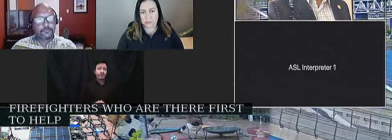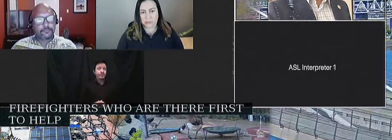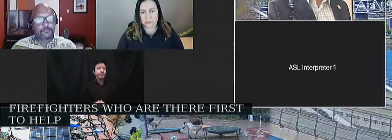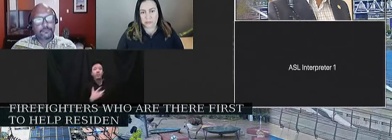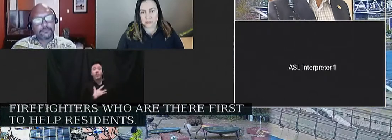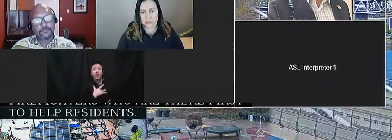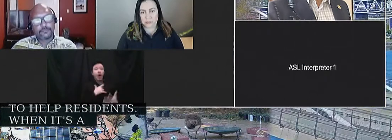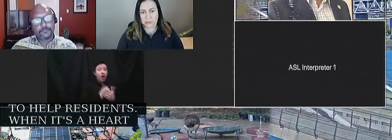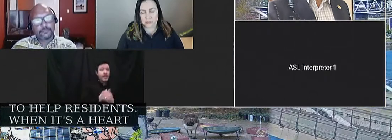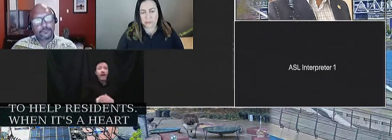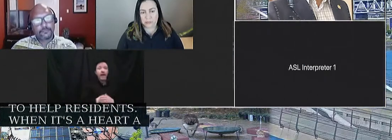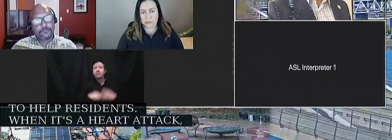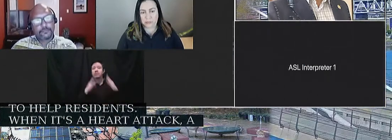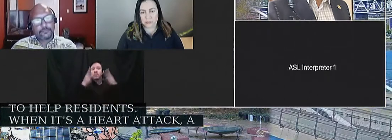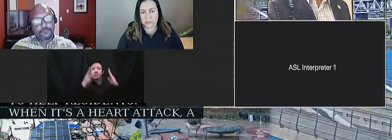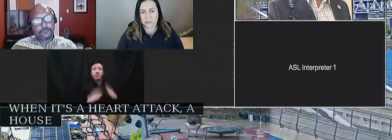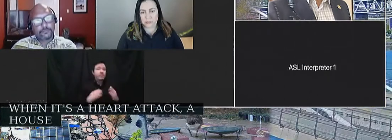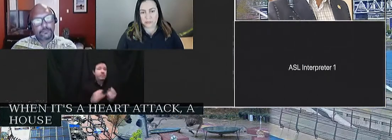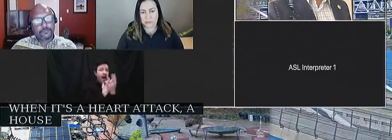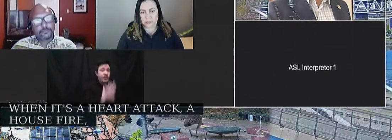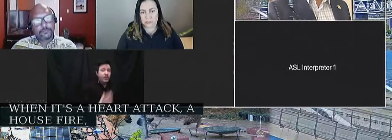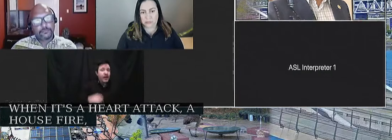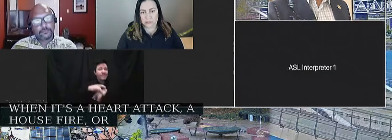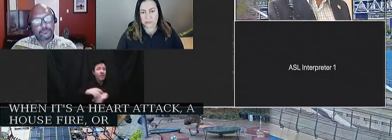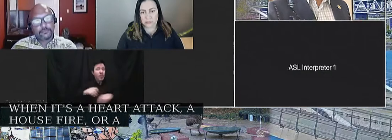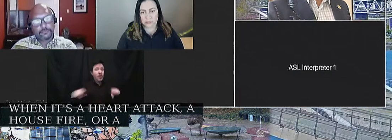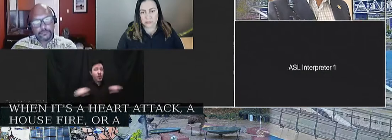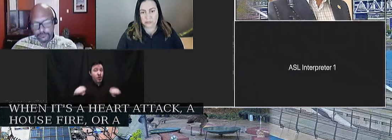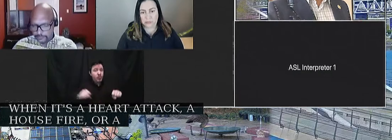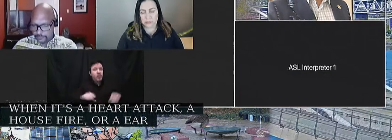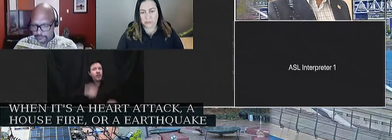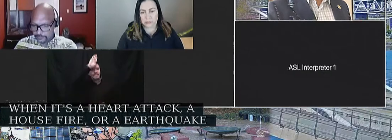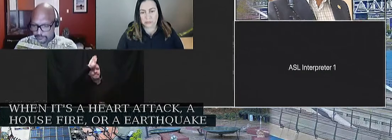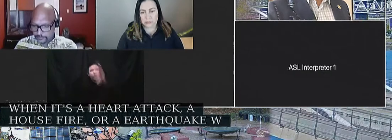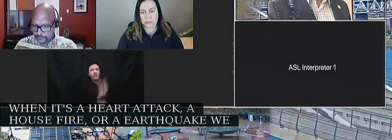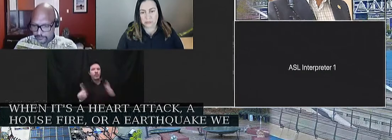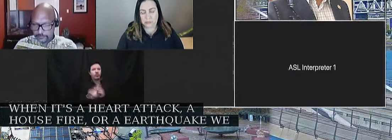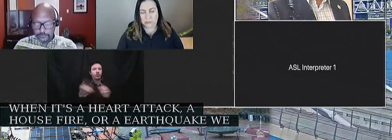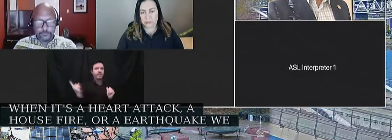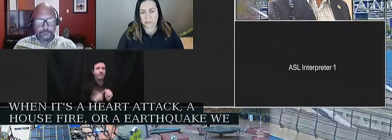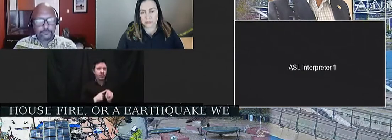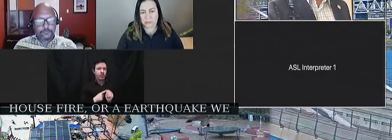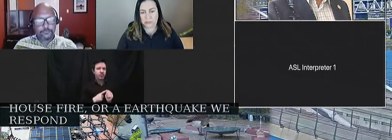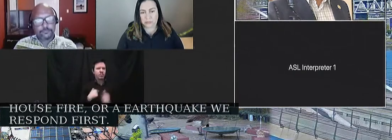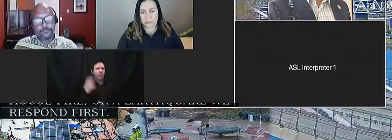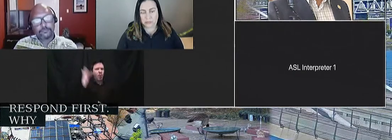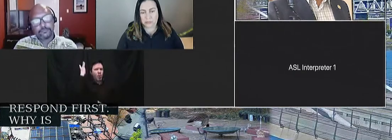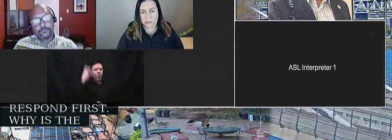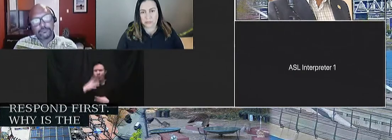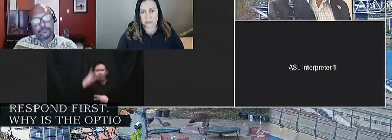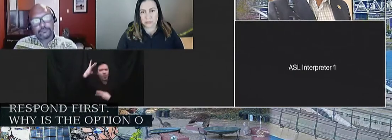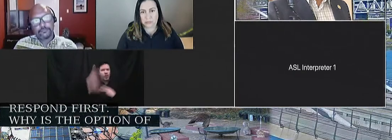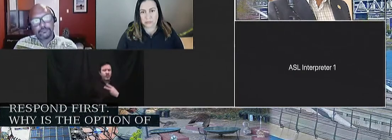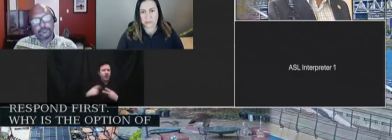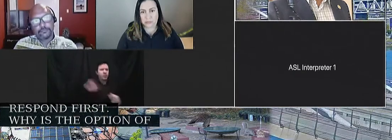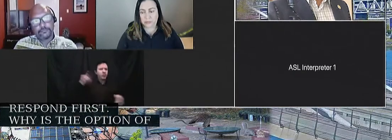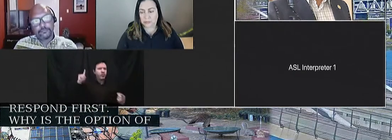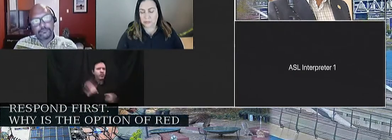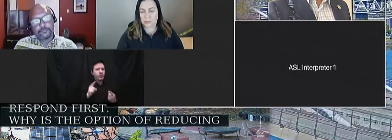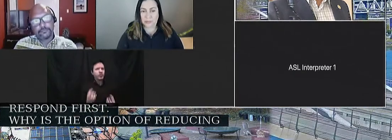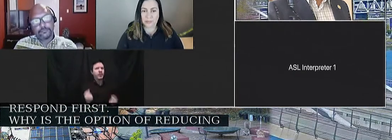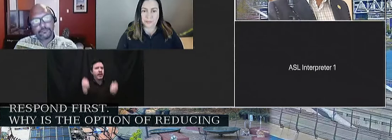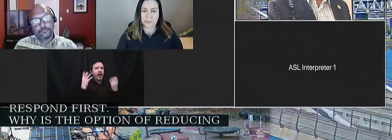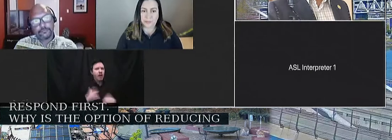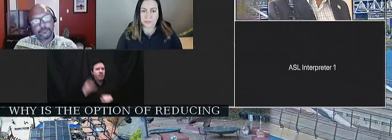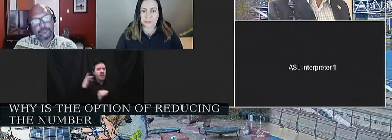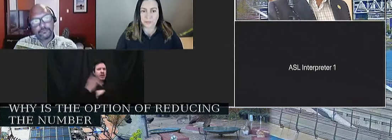attack, a house fire, or an earthquake, we respond first. Why is the option of reducing the number of on